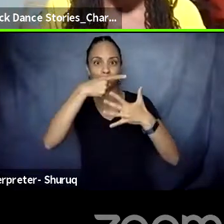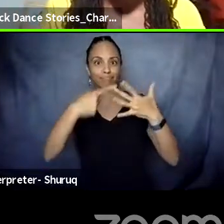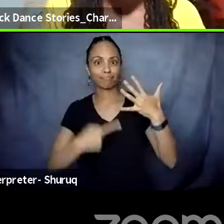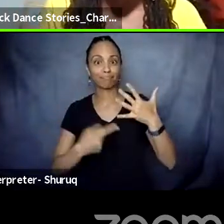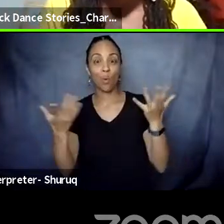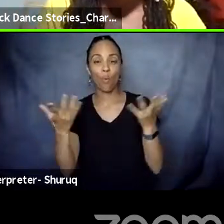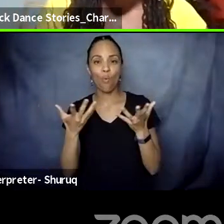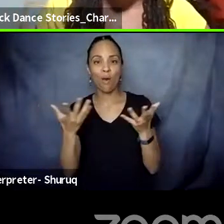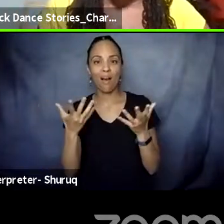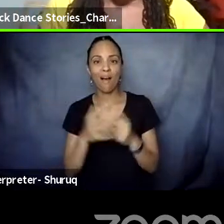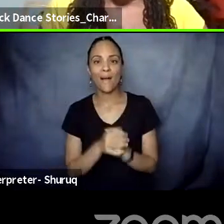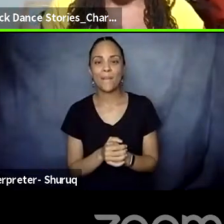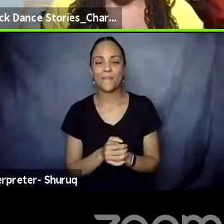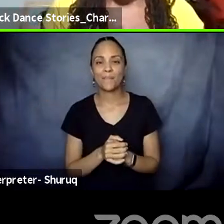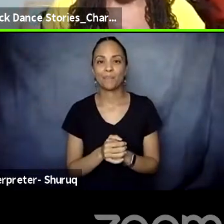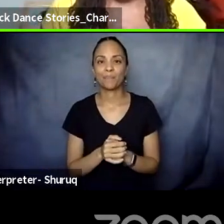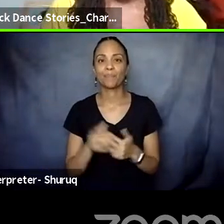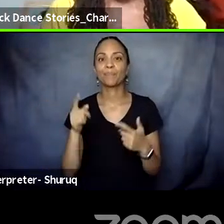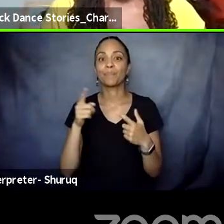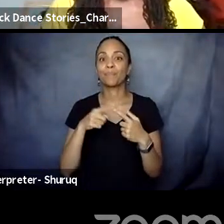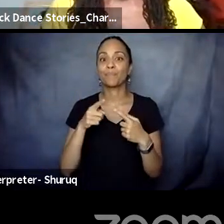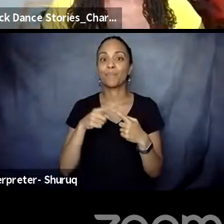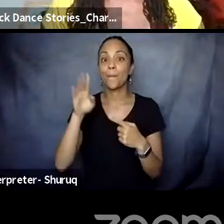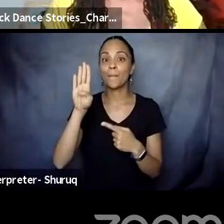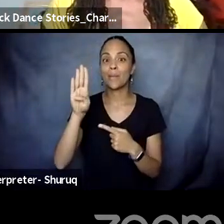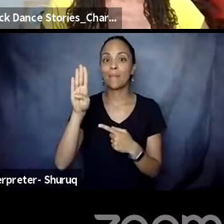B.B. Miller and Kyle Abraham.